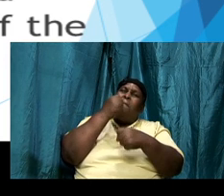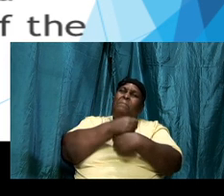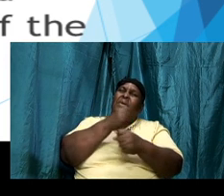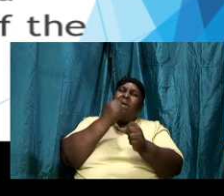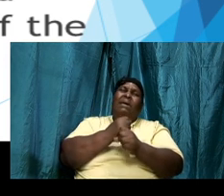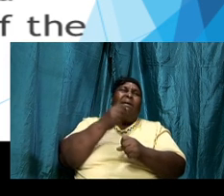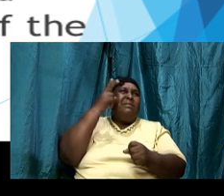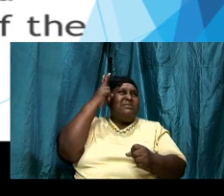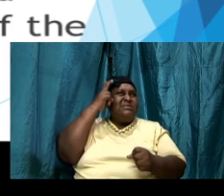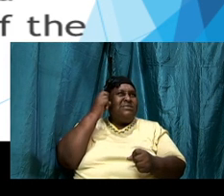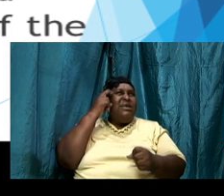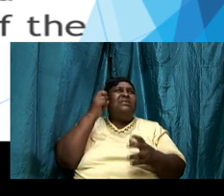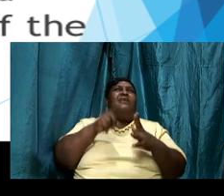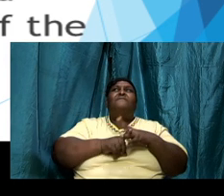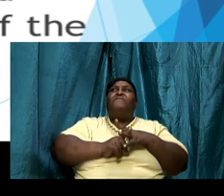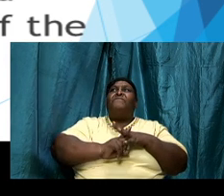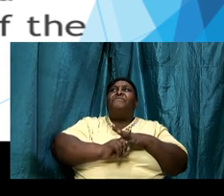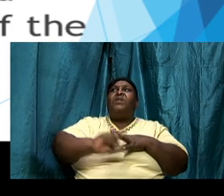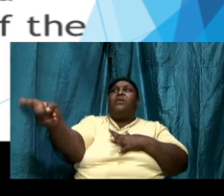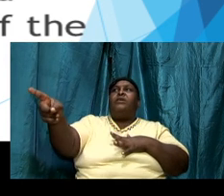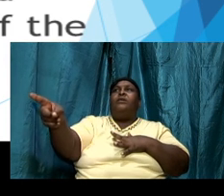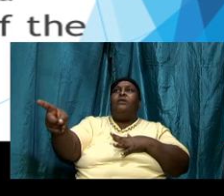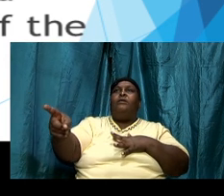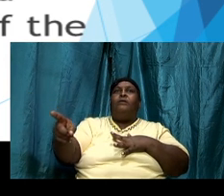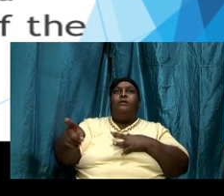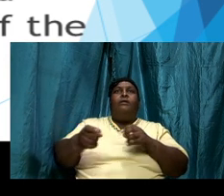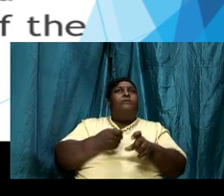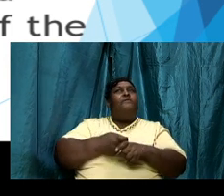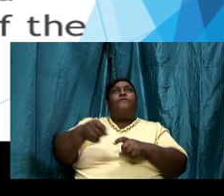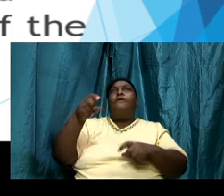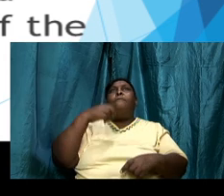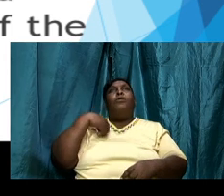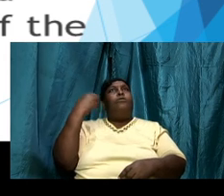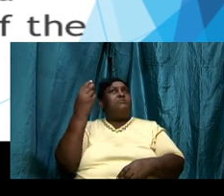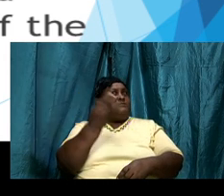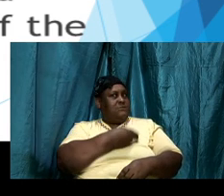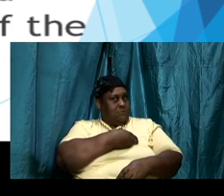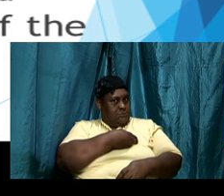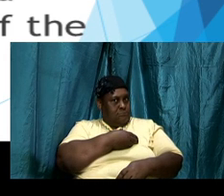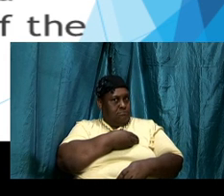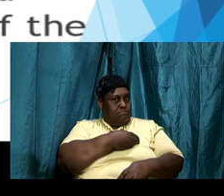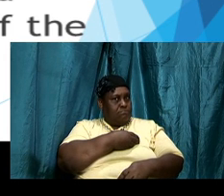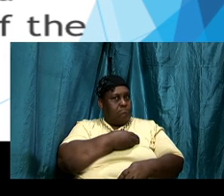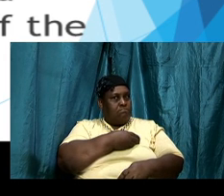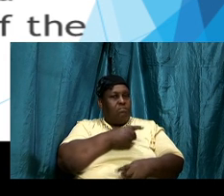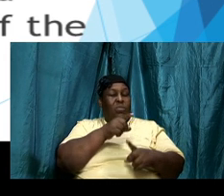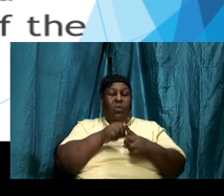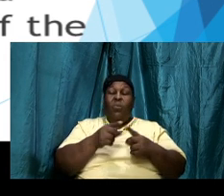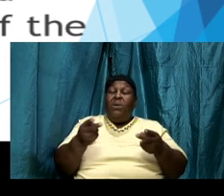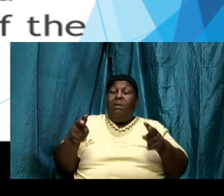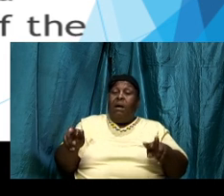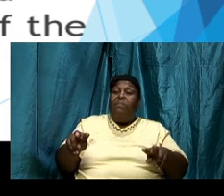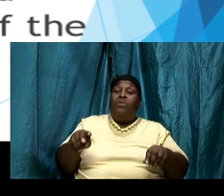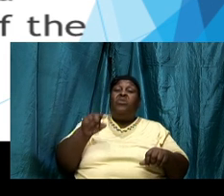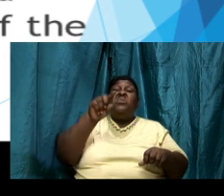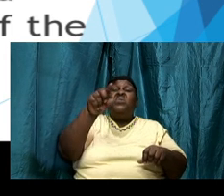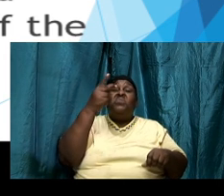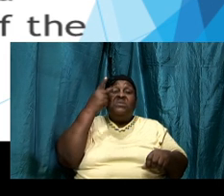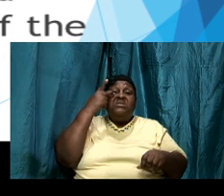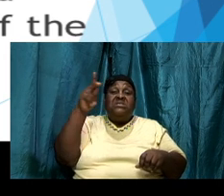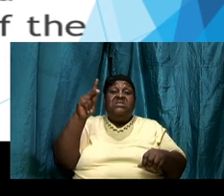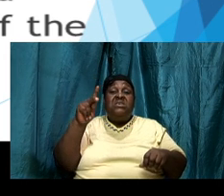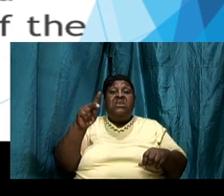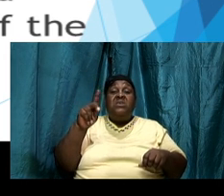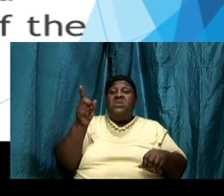but the word must dwell in us so when that is happening we see where God's word begin to work inside of us and it cuts through